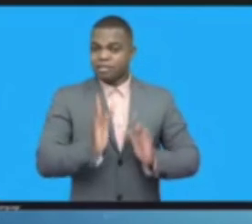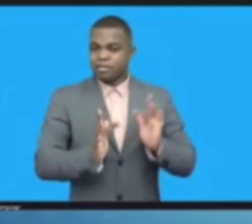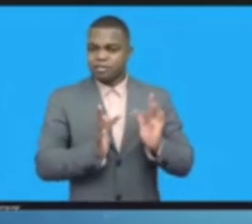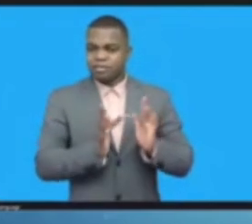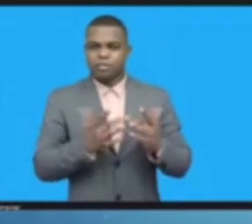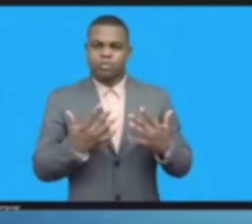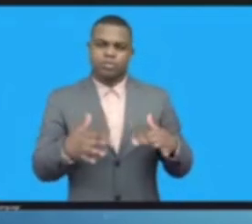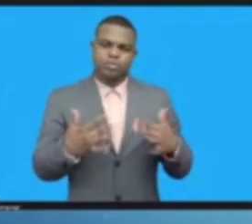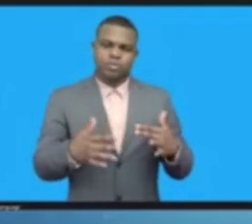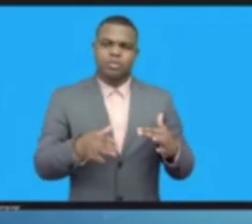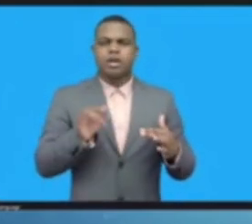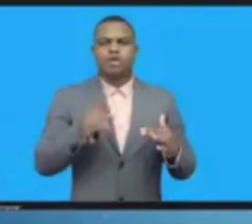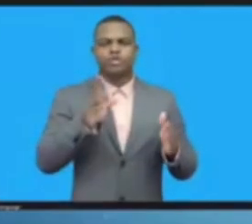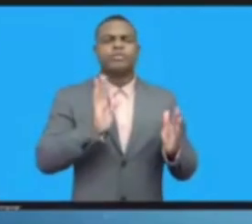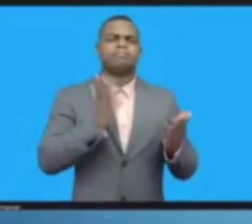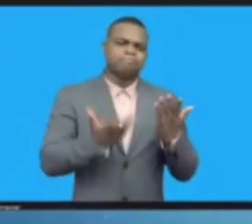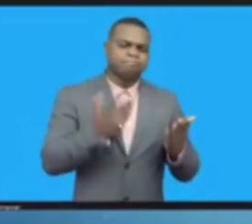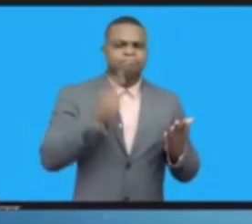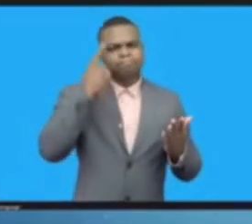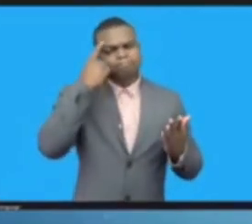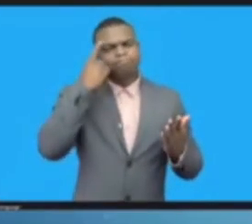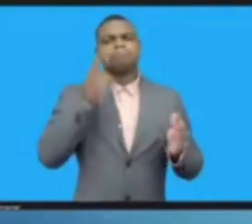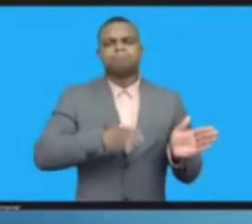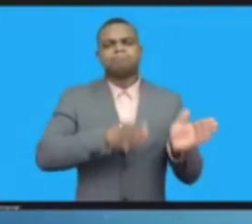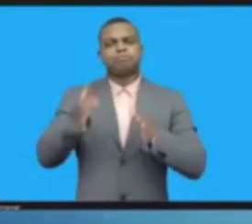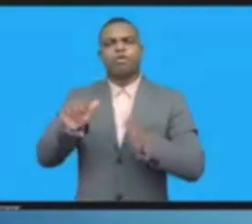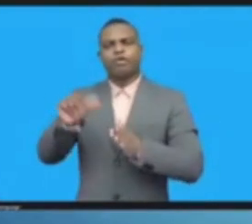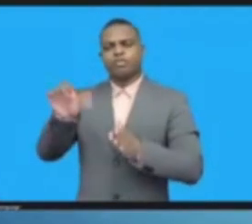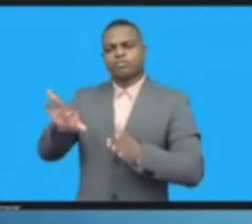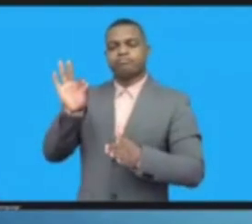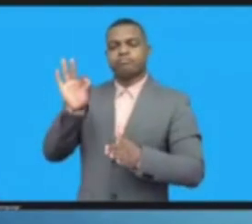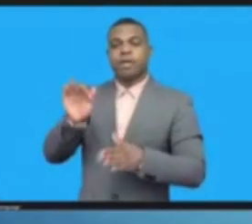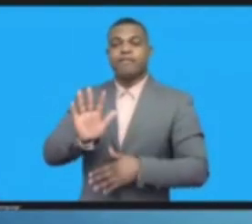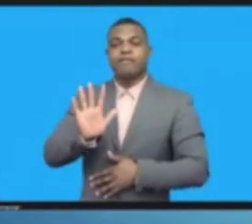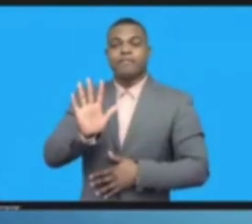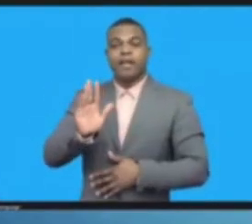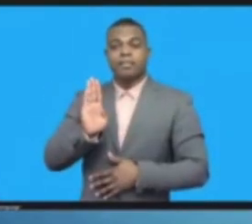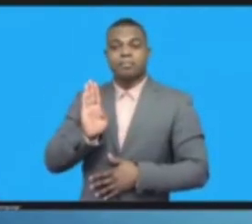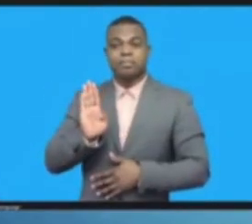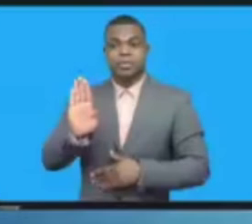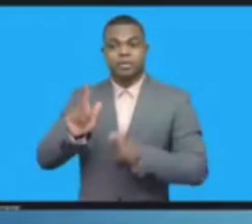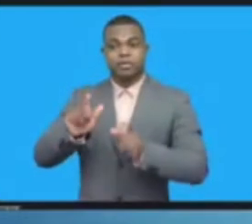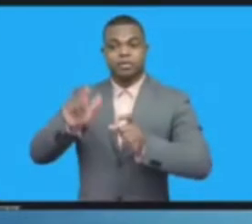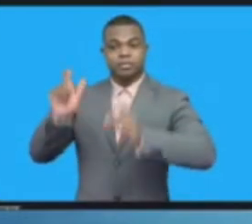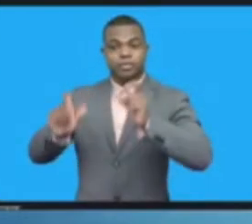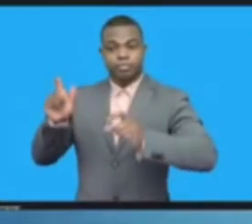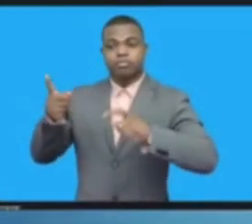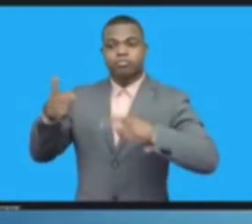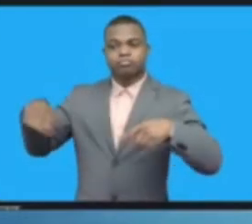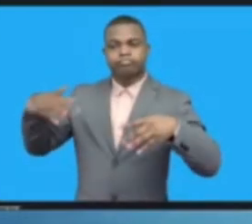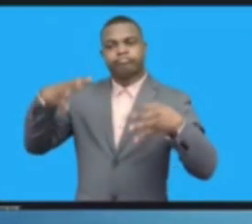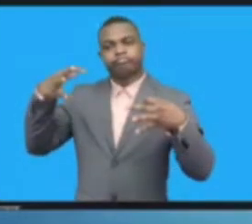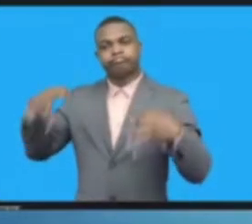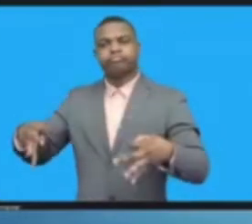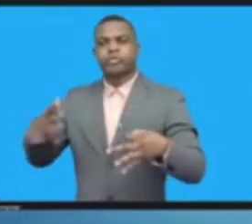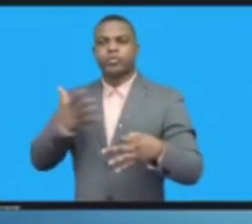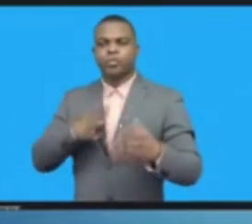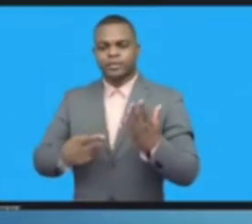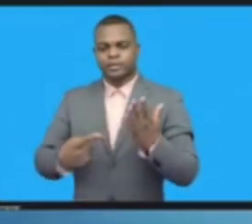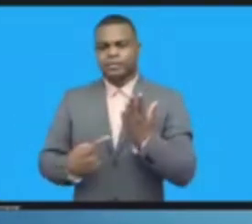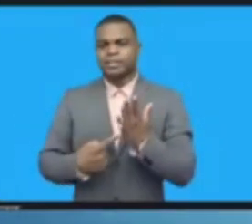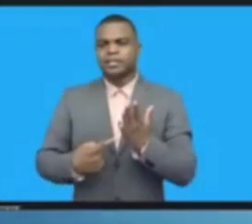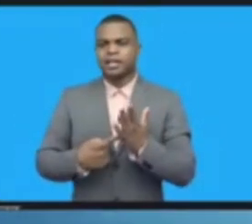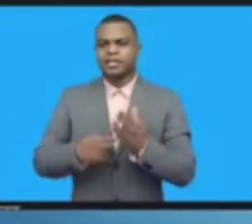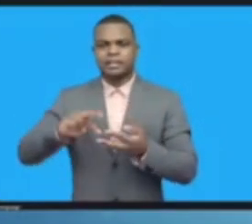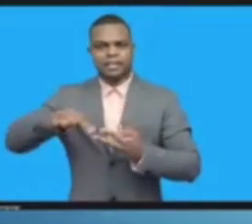everybody uses the same technical protocols, there will be one single global Internet that knows no